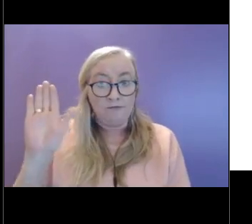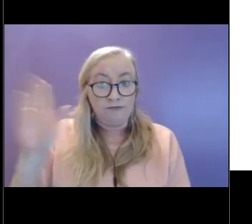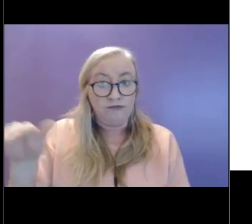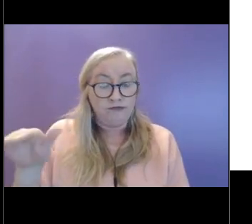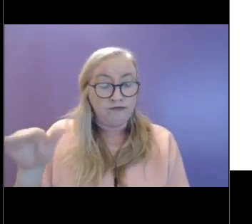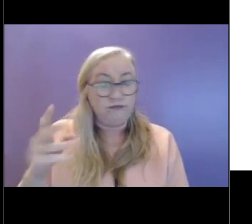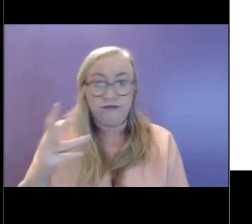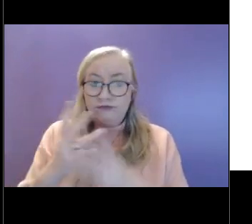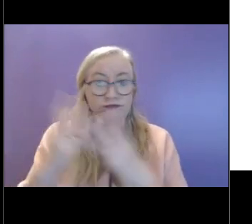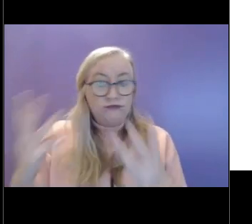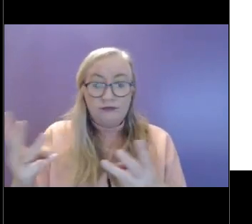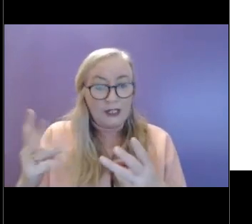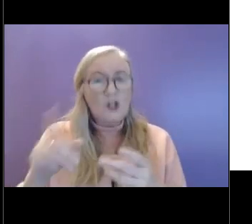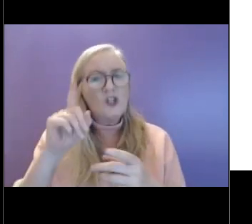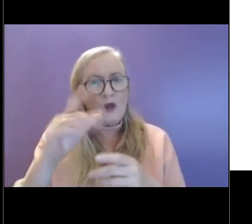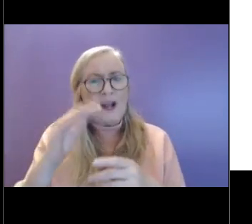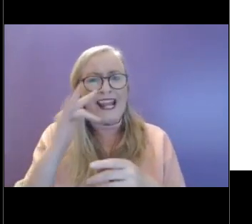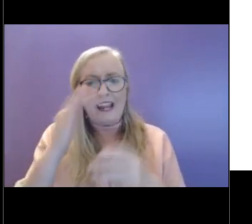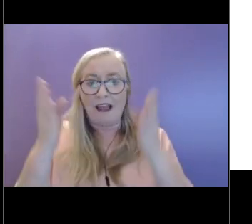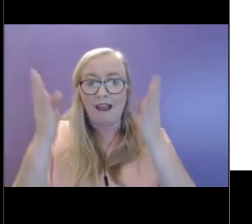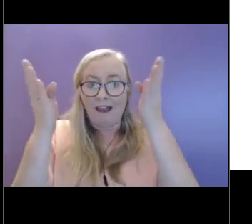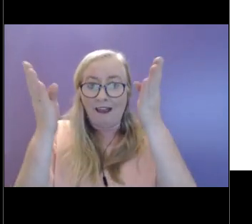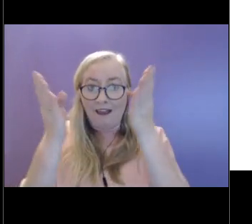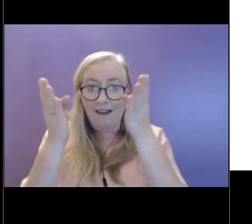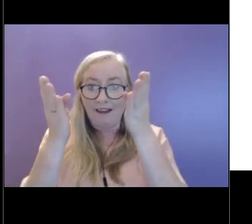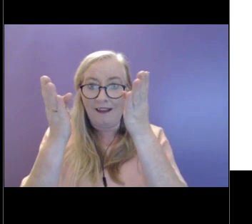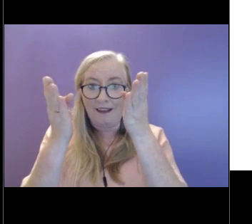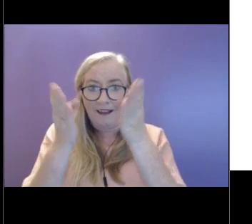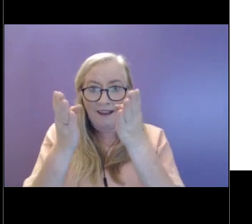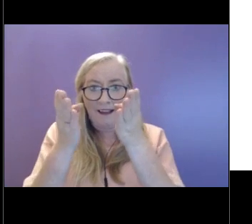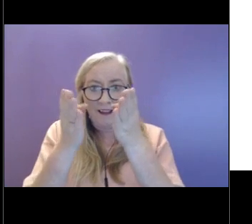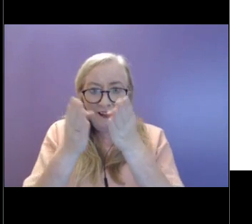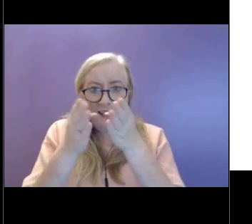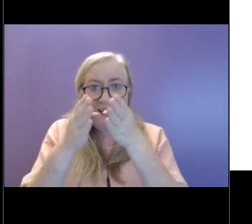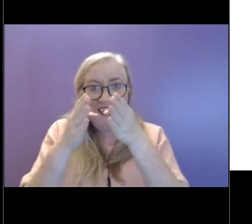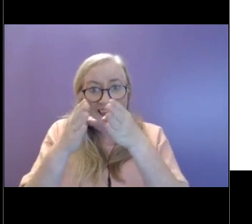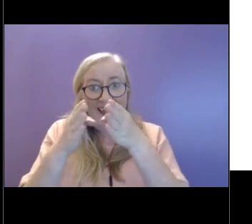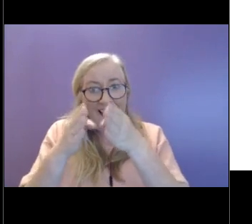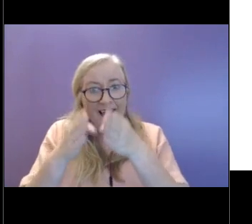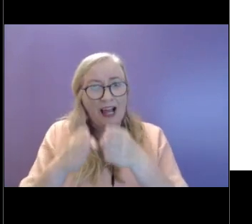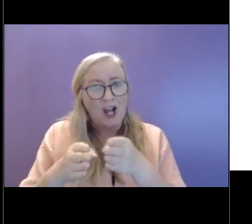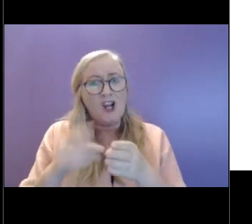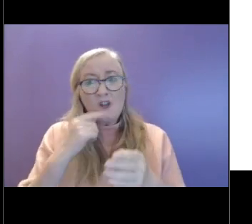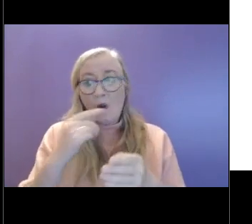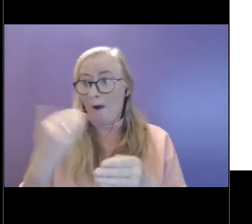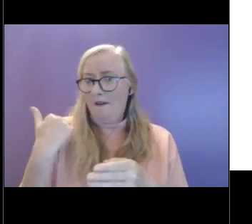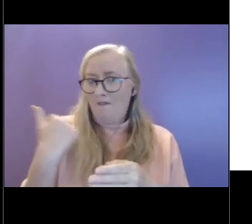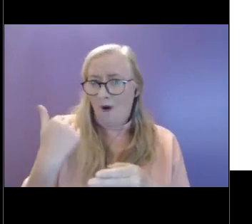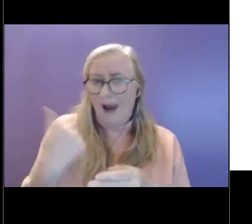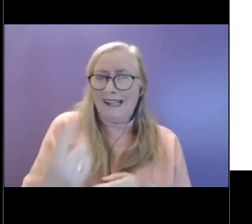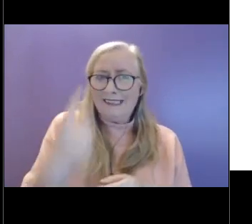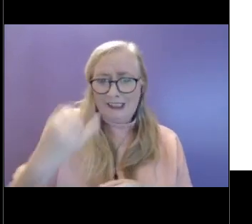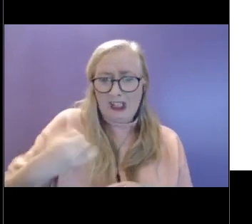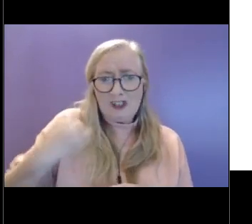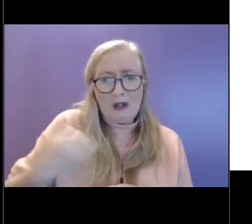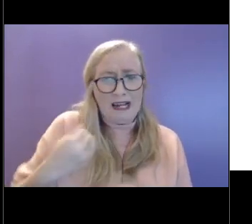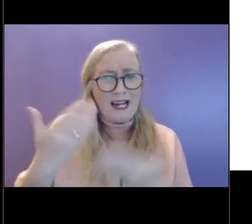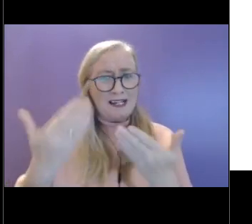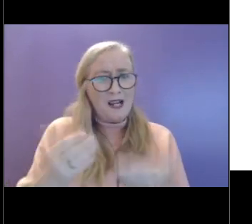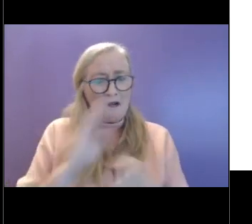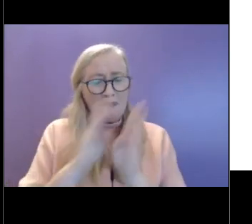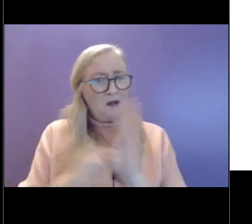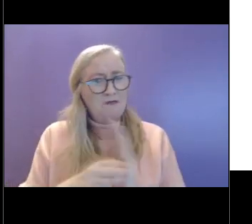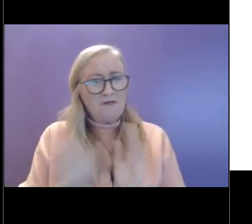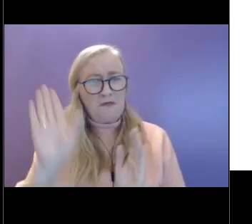So if we continue to go down this funnel, we might end up feeling that the life that we once enjoyed starts to feel very joyless. It starts to